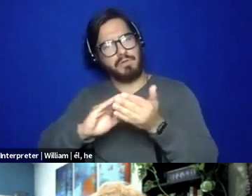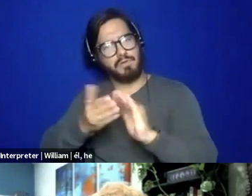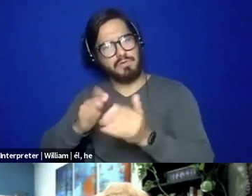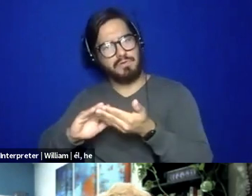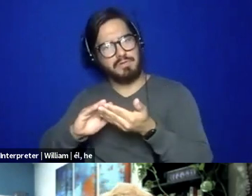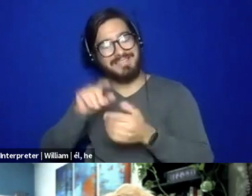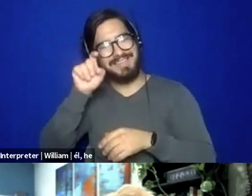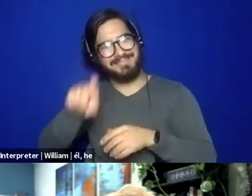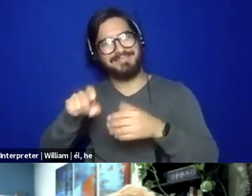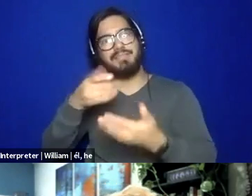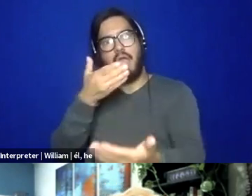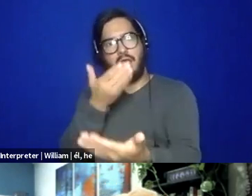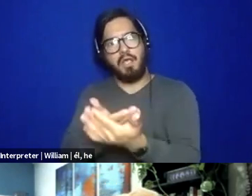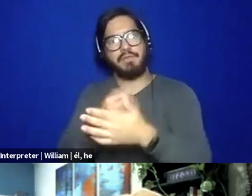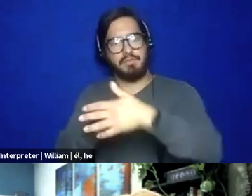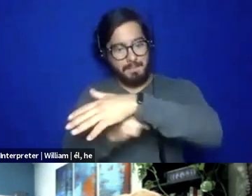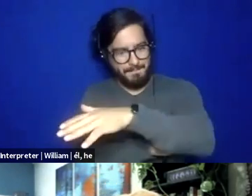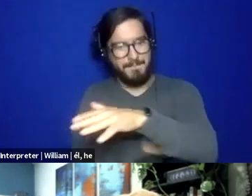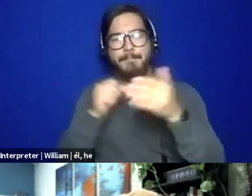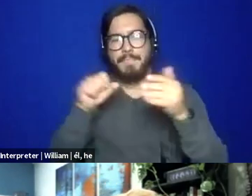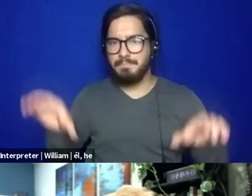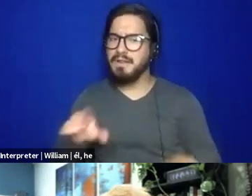practices are helpful when we talk about it.